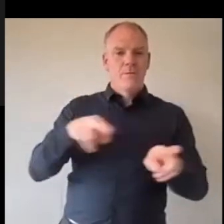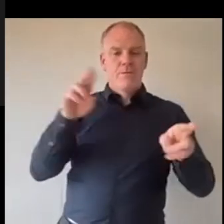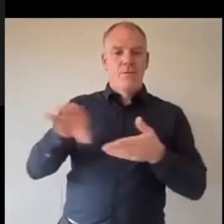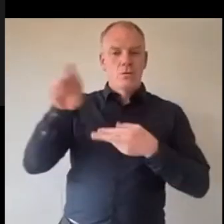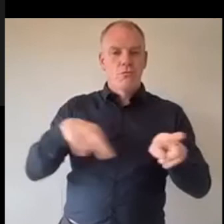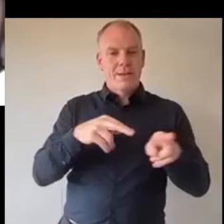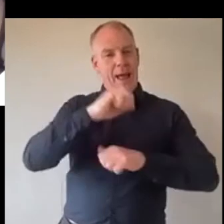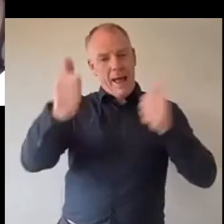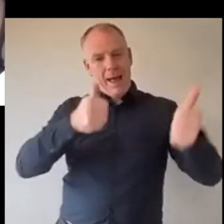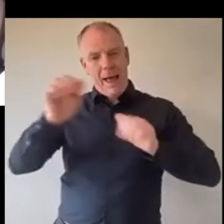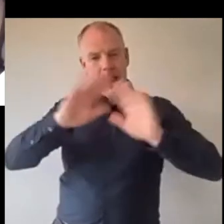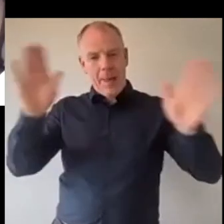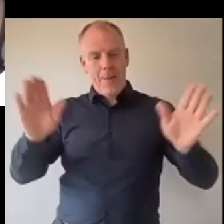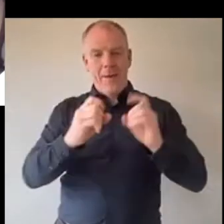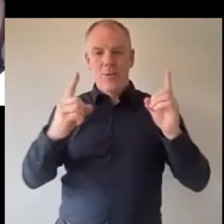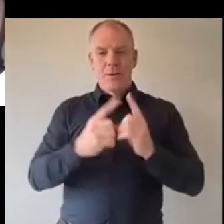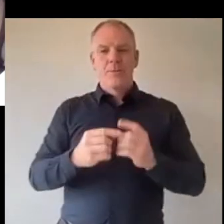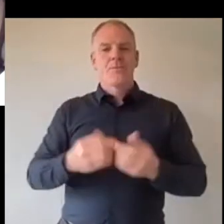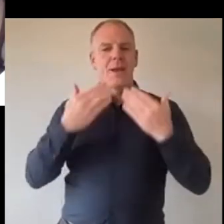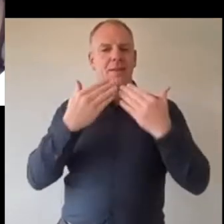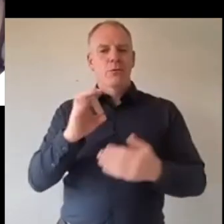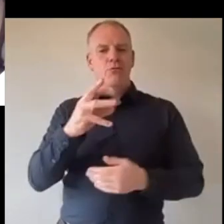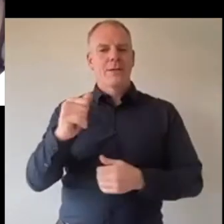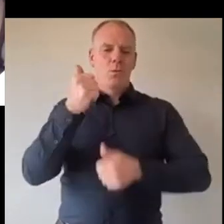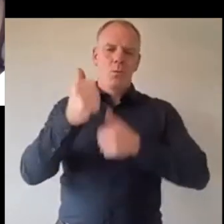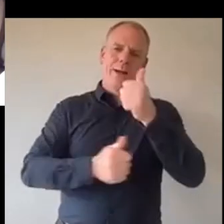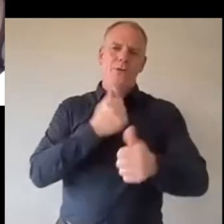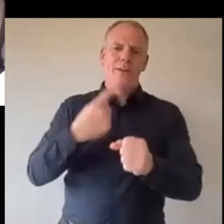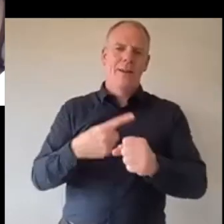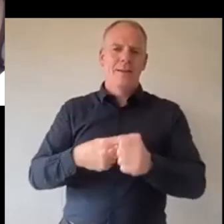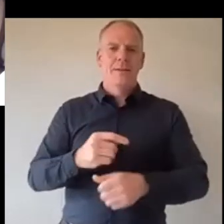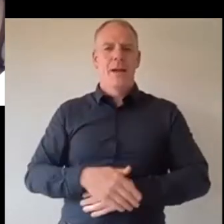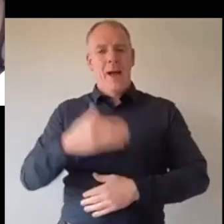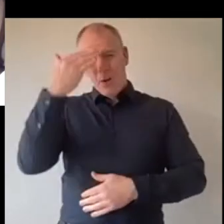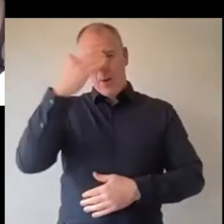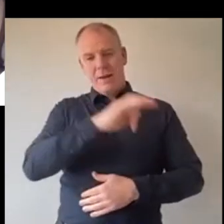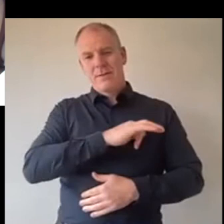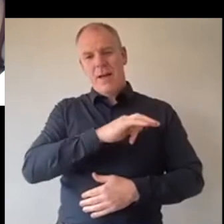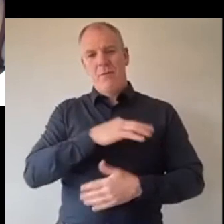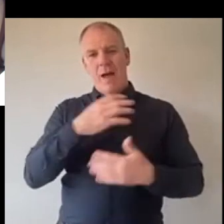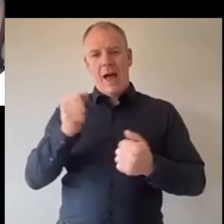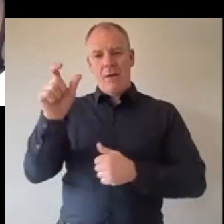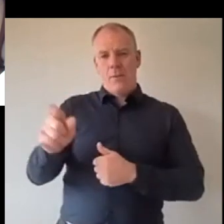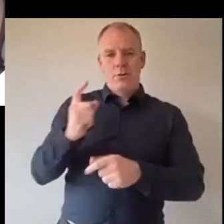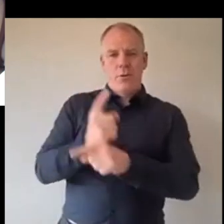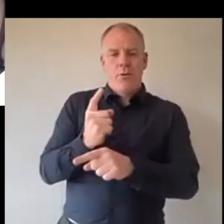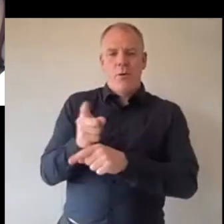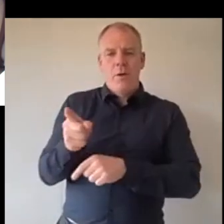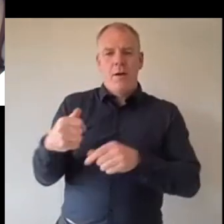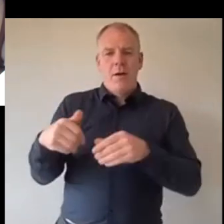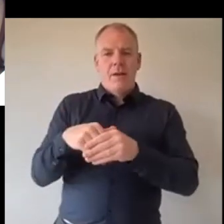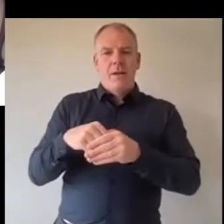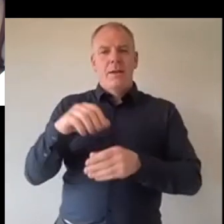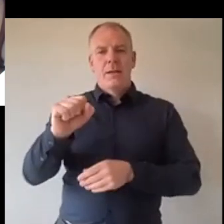thank you grace and like massive well done to your school I know we also had someone here who wanted it